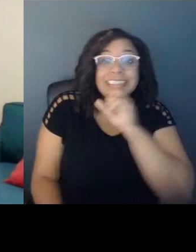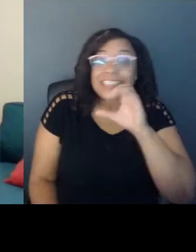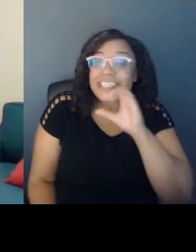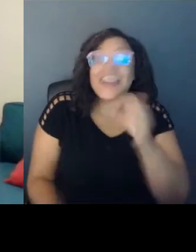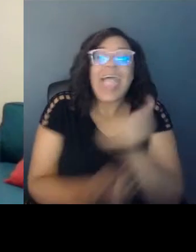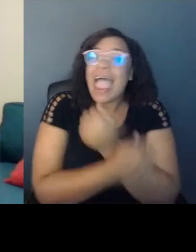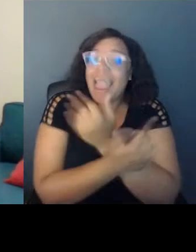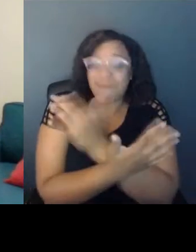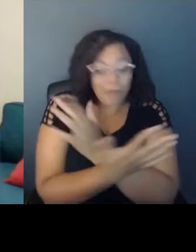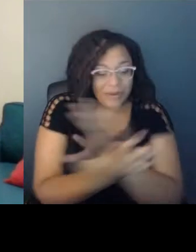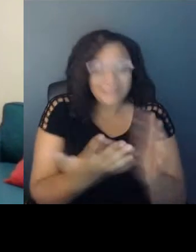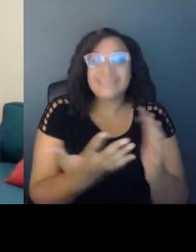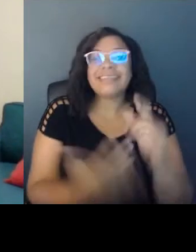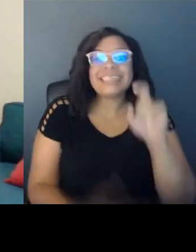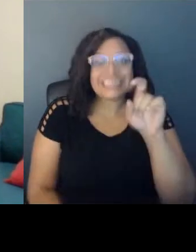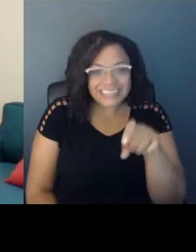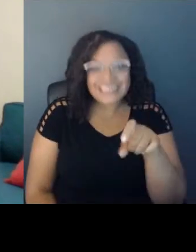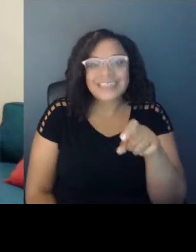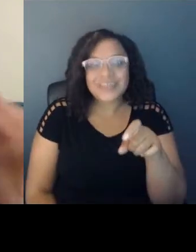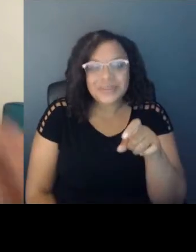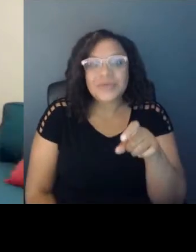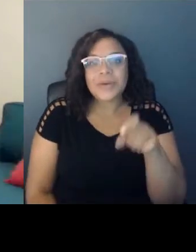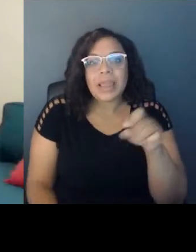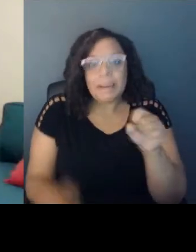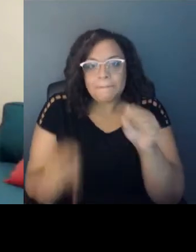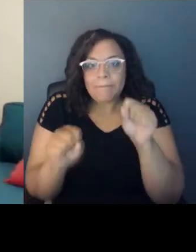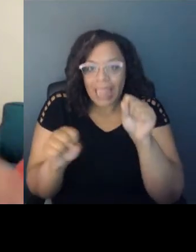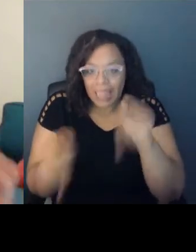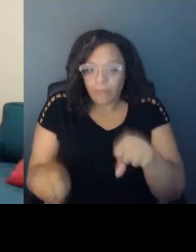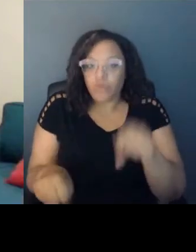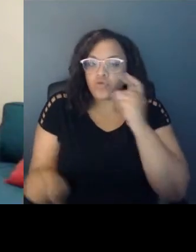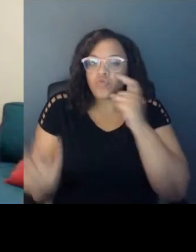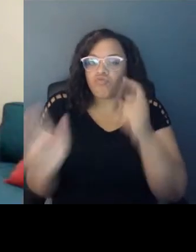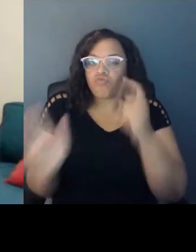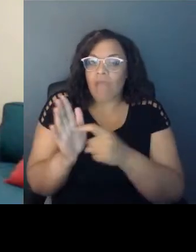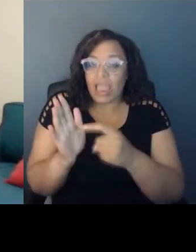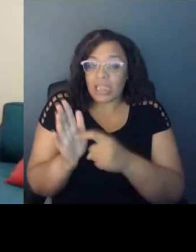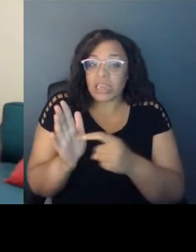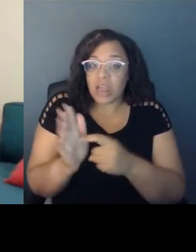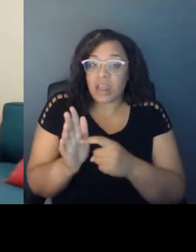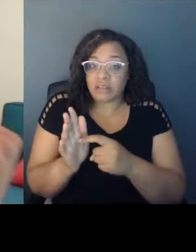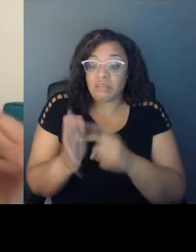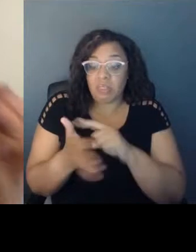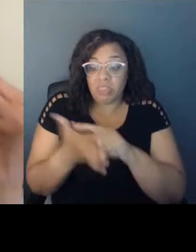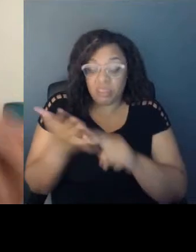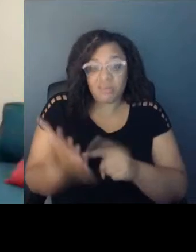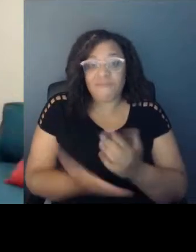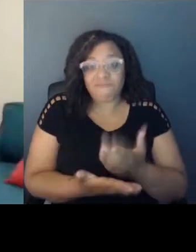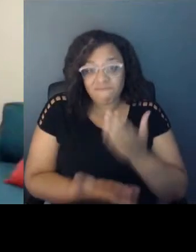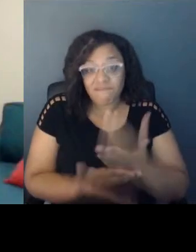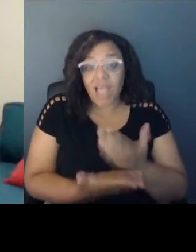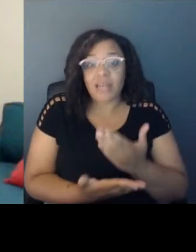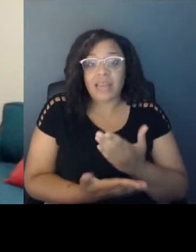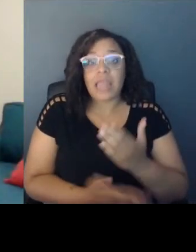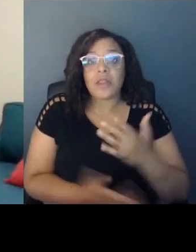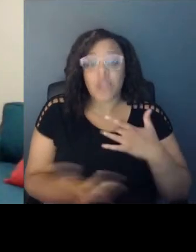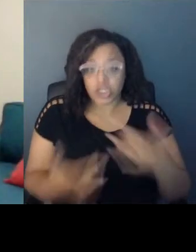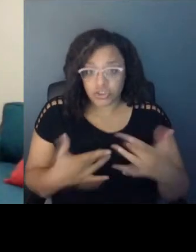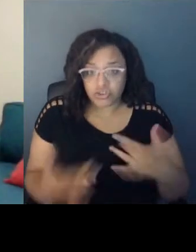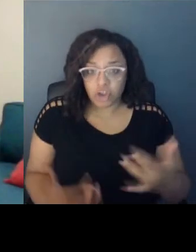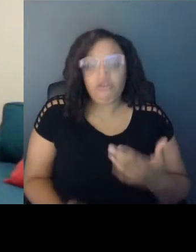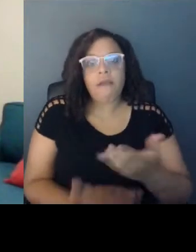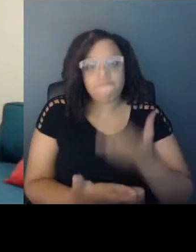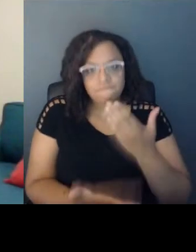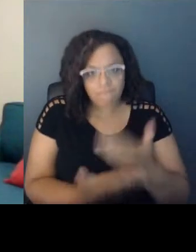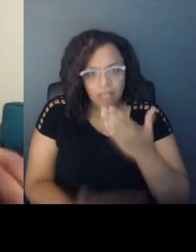to be able to really recognize that this is valid. We have to validate concerns. It is okay that you're